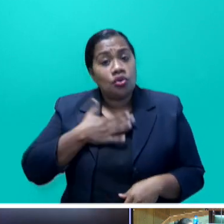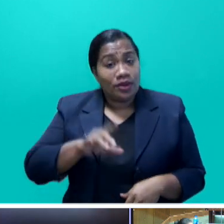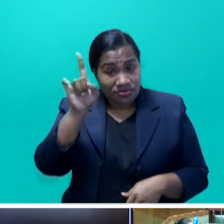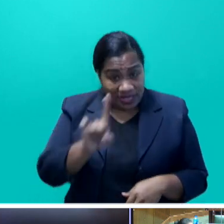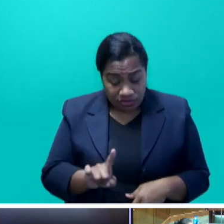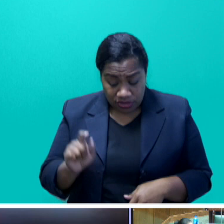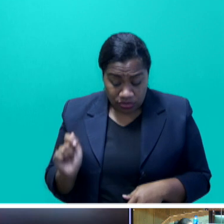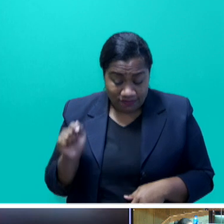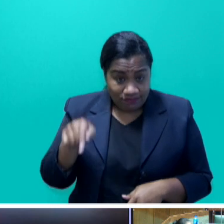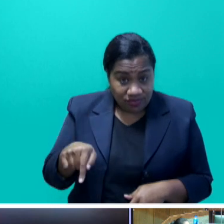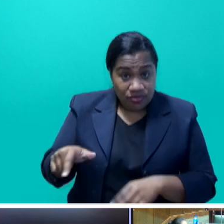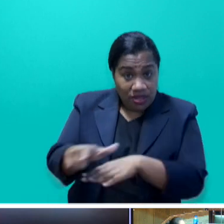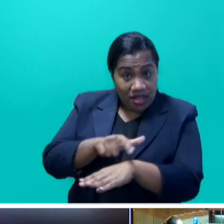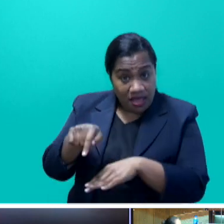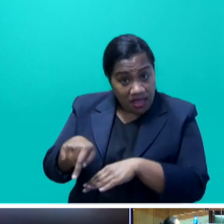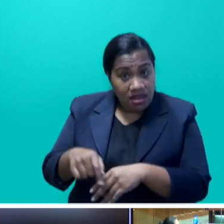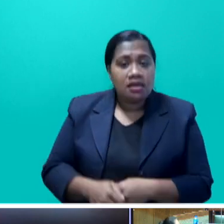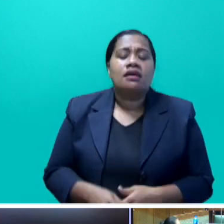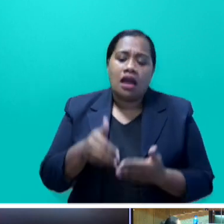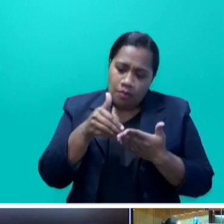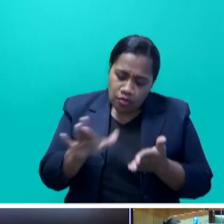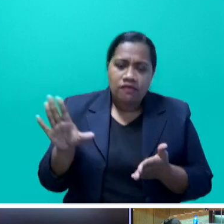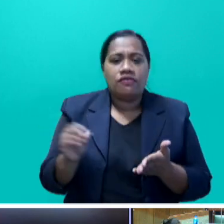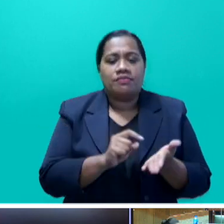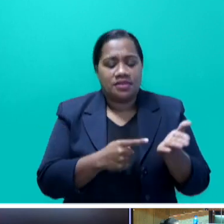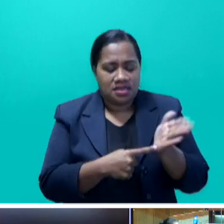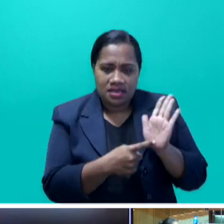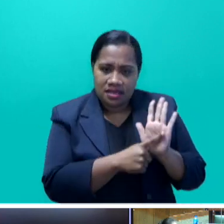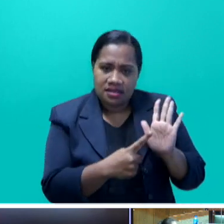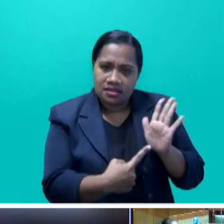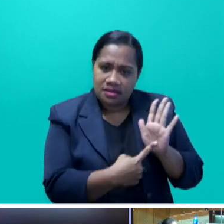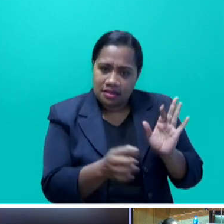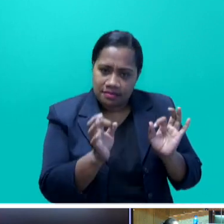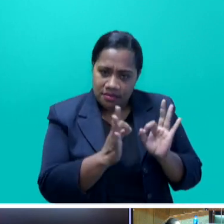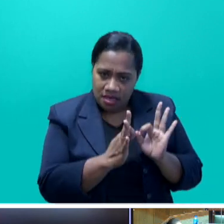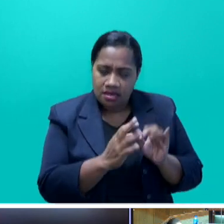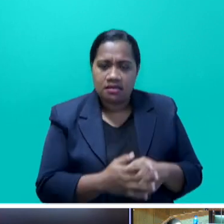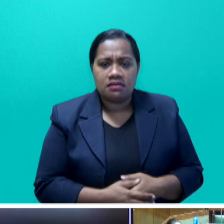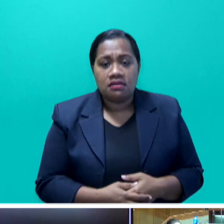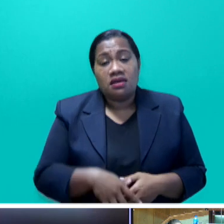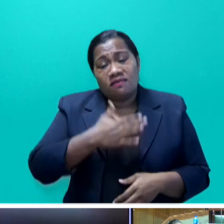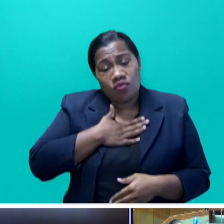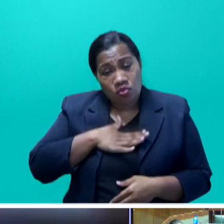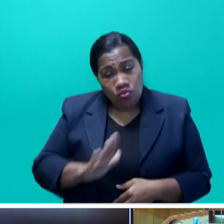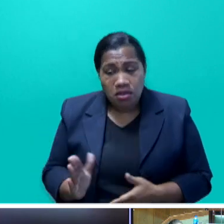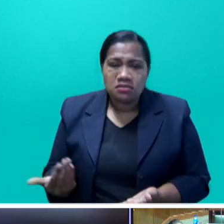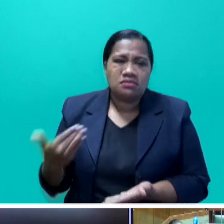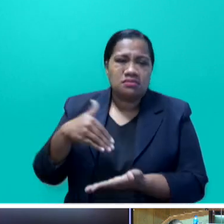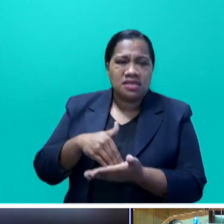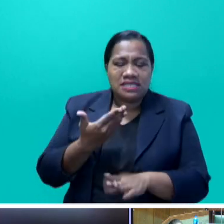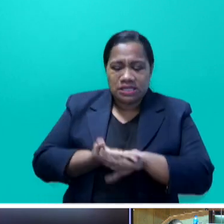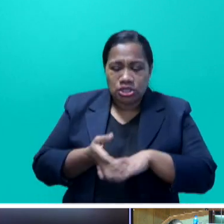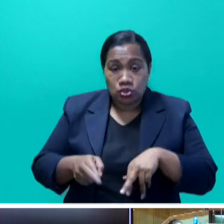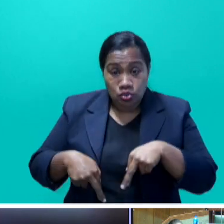the land, you have to get approval from the TLTB. You want to add a new road